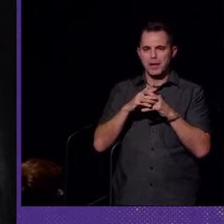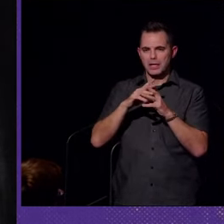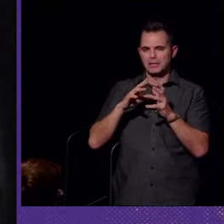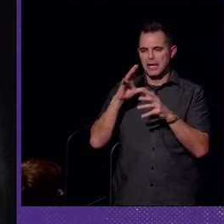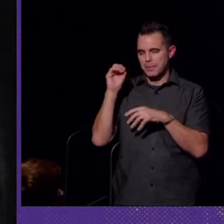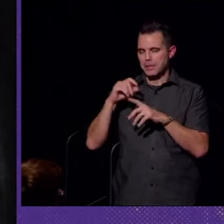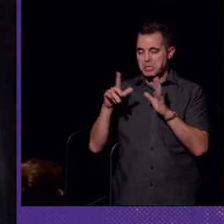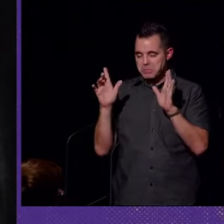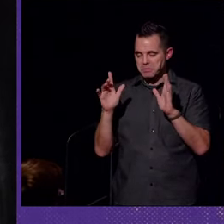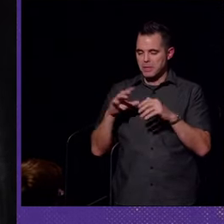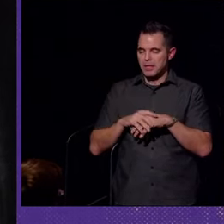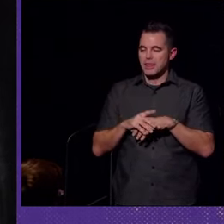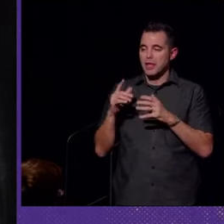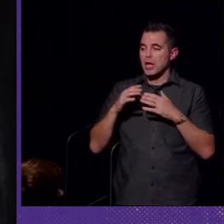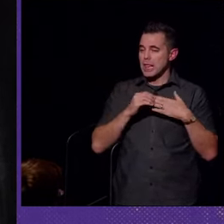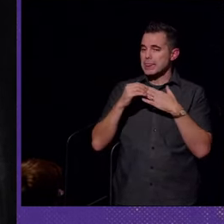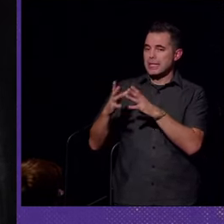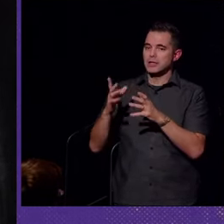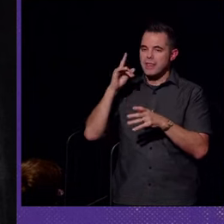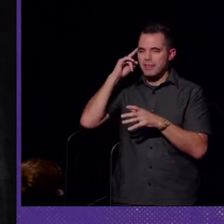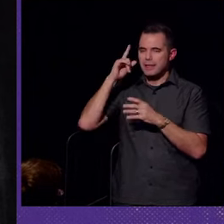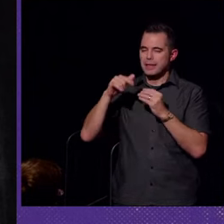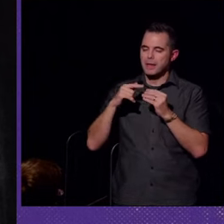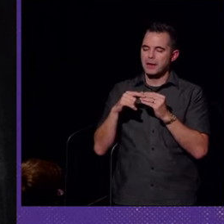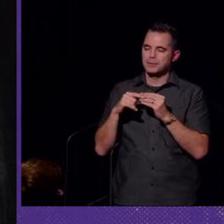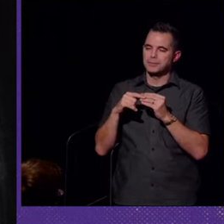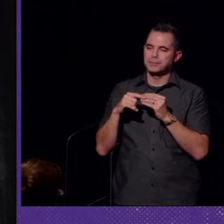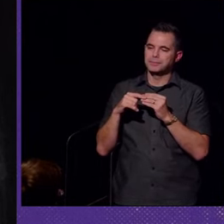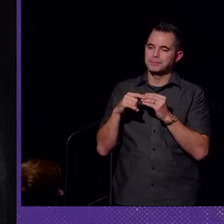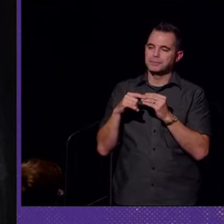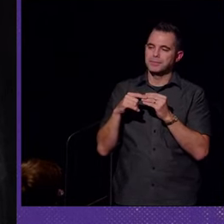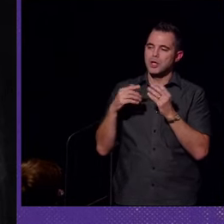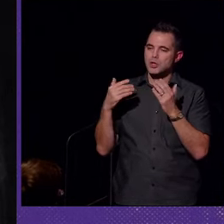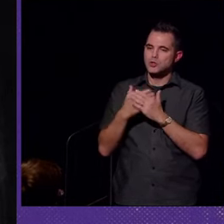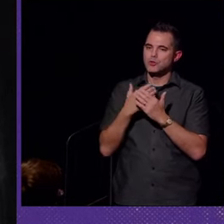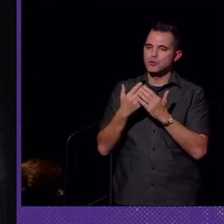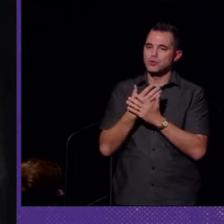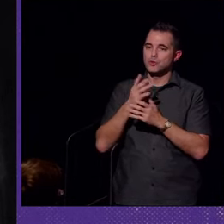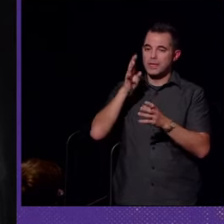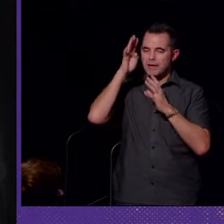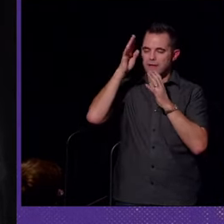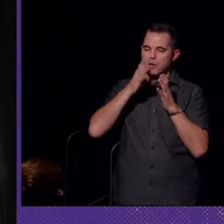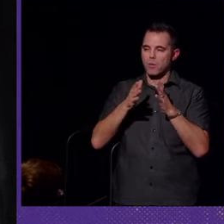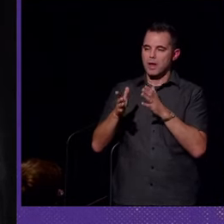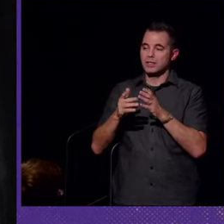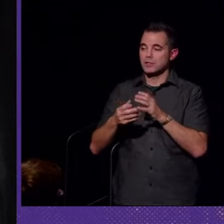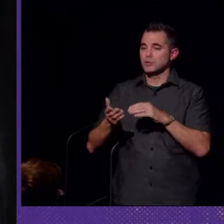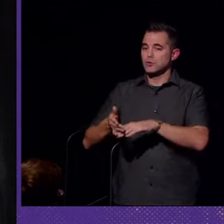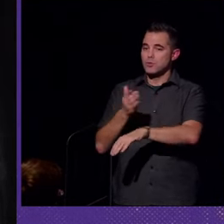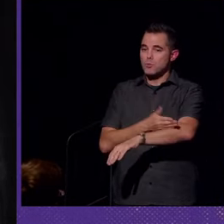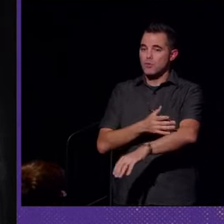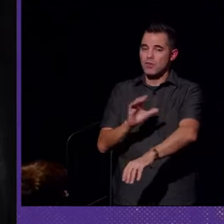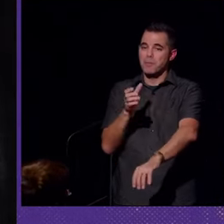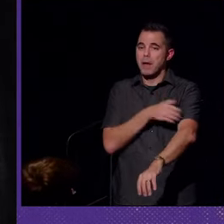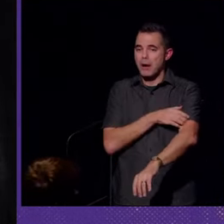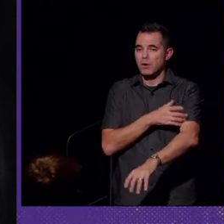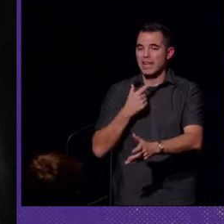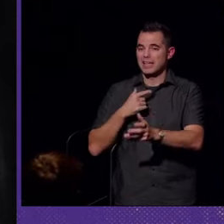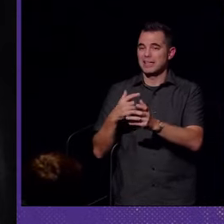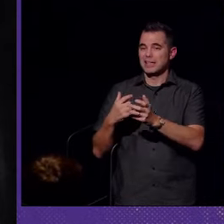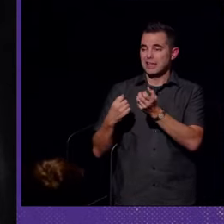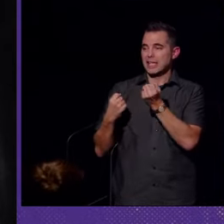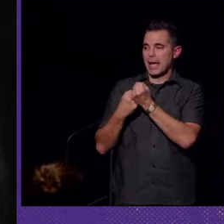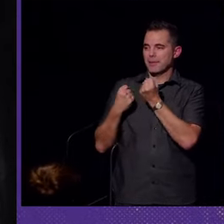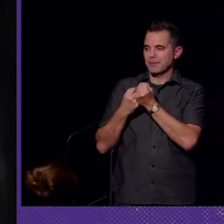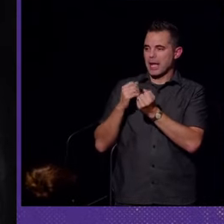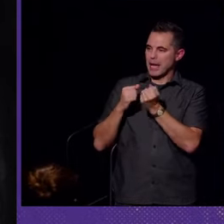But they're a leader in thinking about new innovative ways to improve the power, like, the amplification